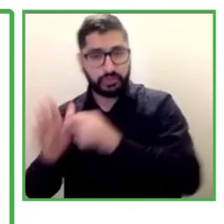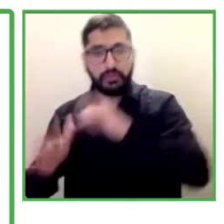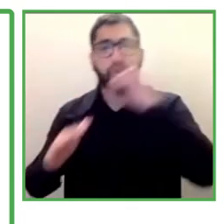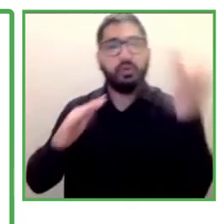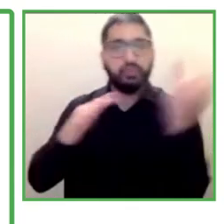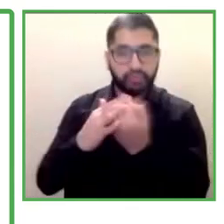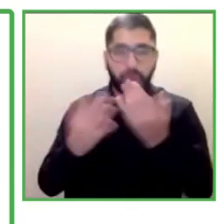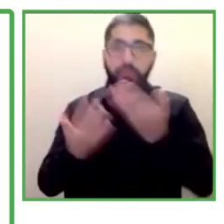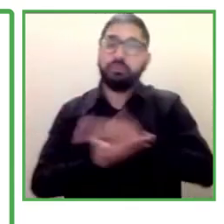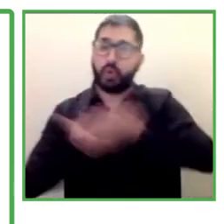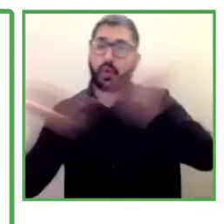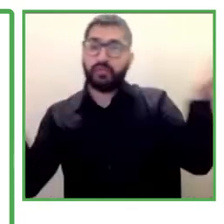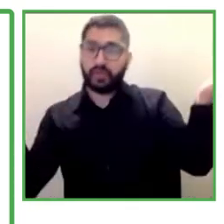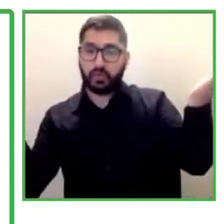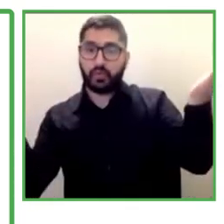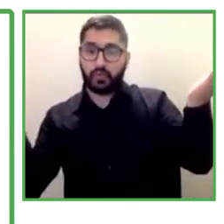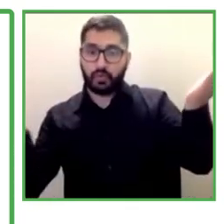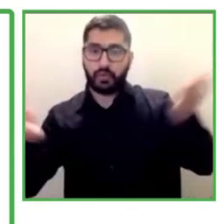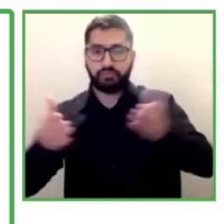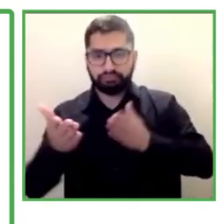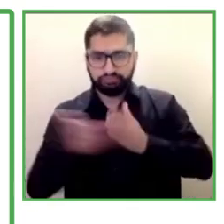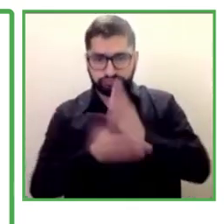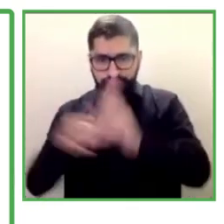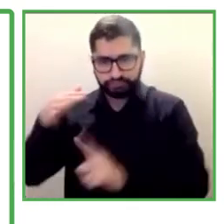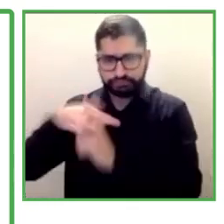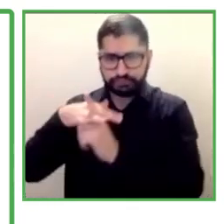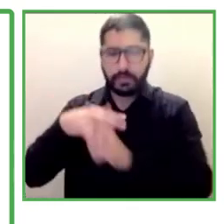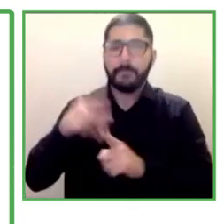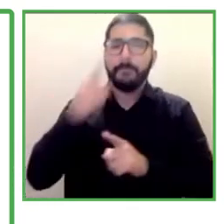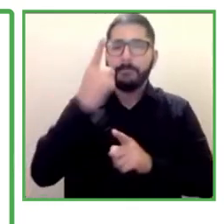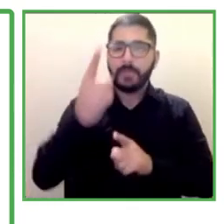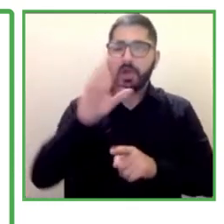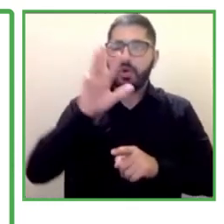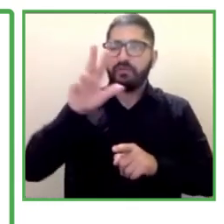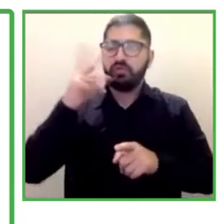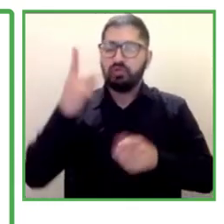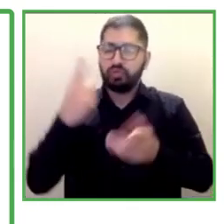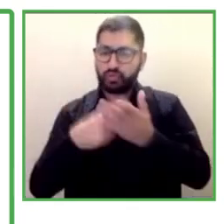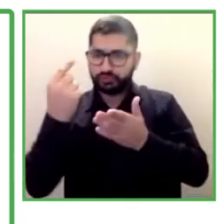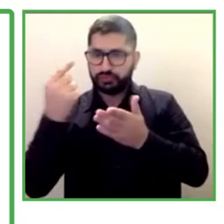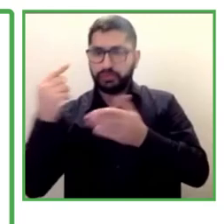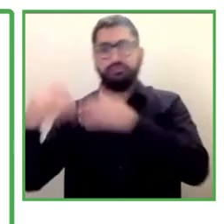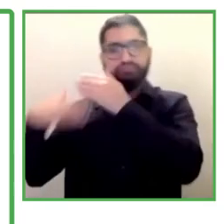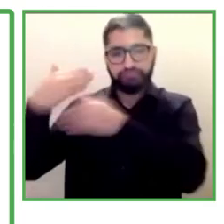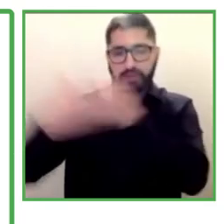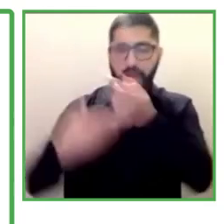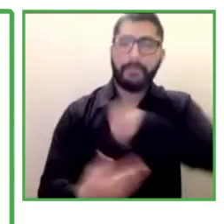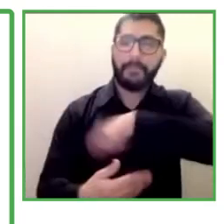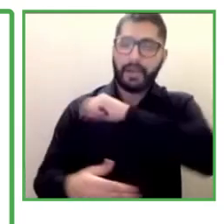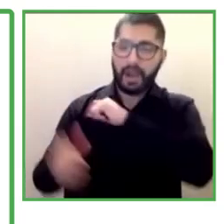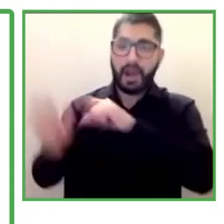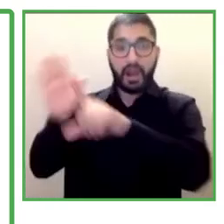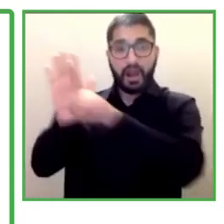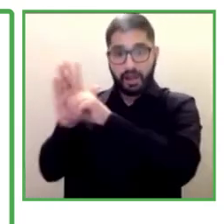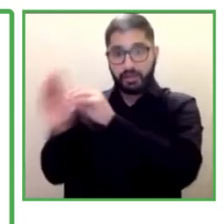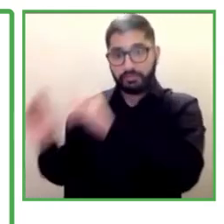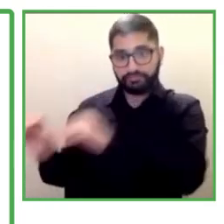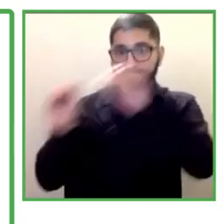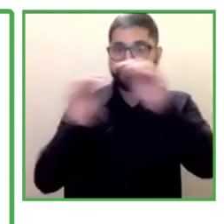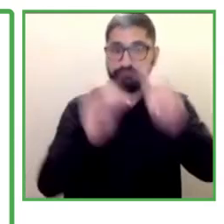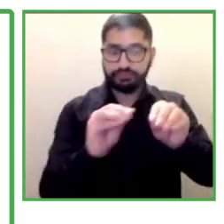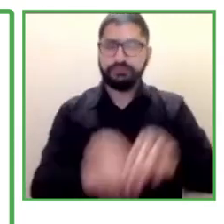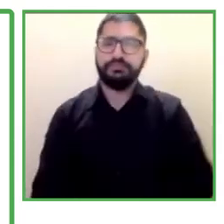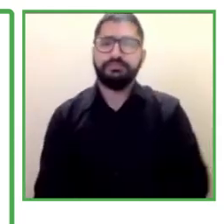2011, in which Spain presents a legislation,